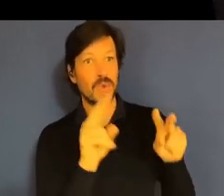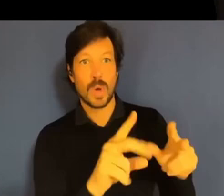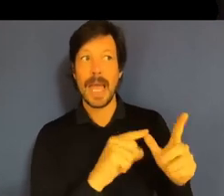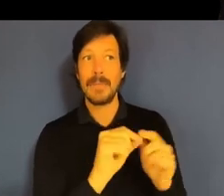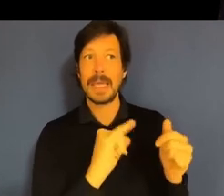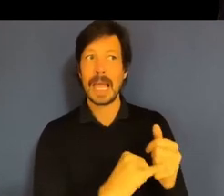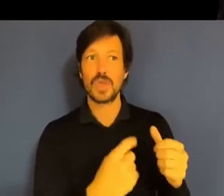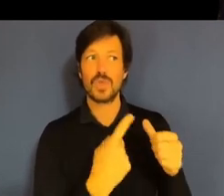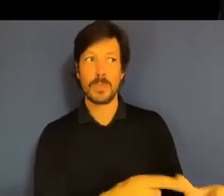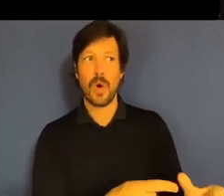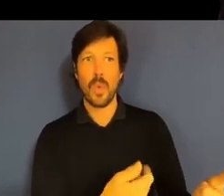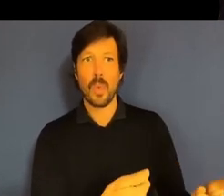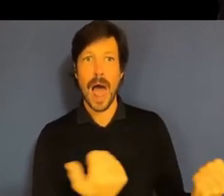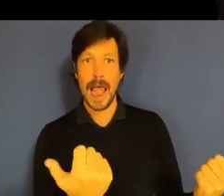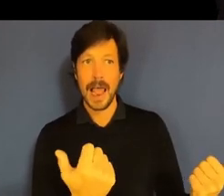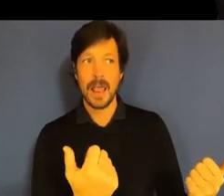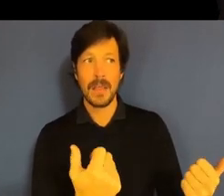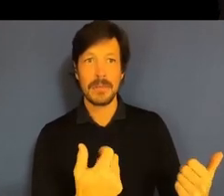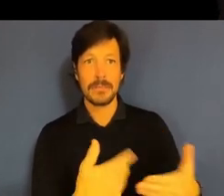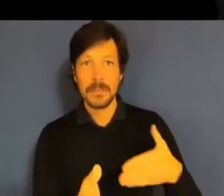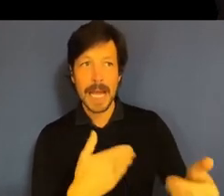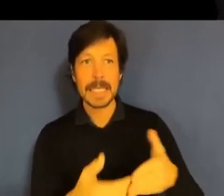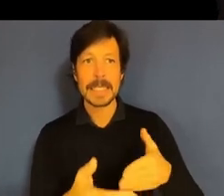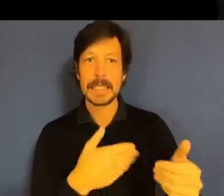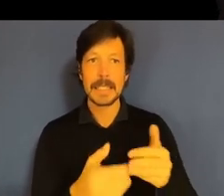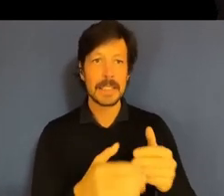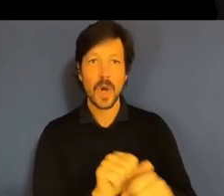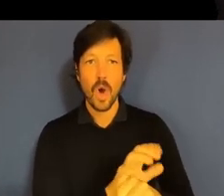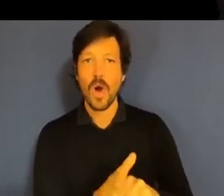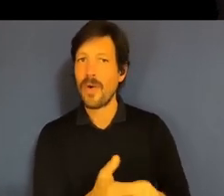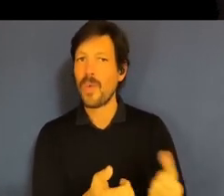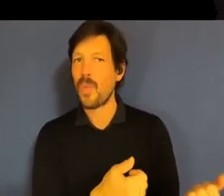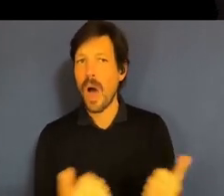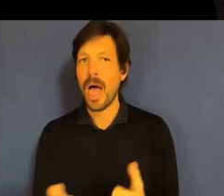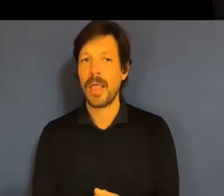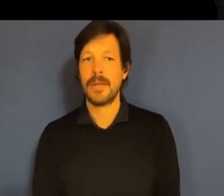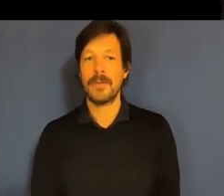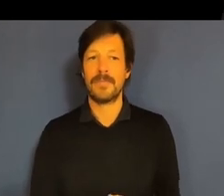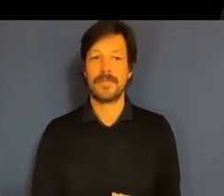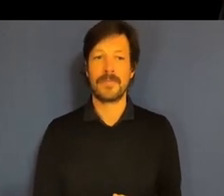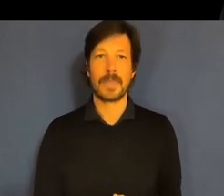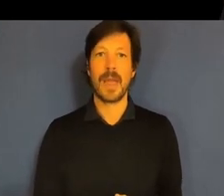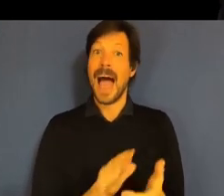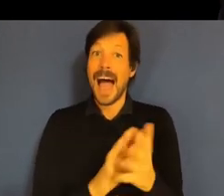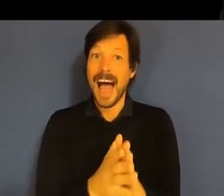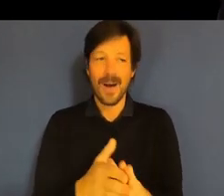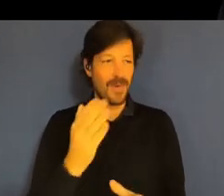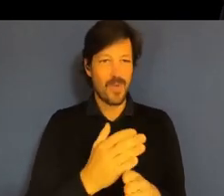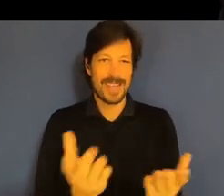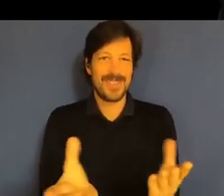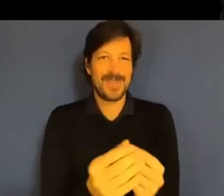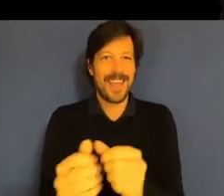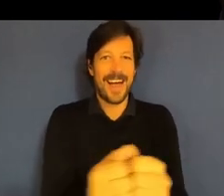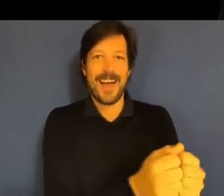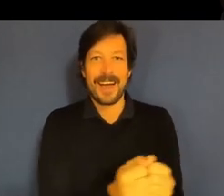well in managing the COVID issue through acting as one integrated body.